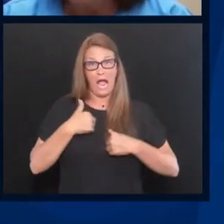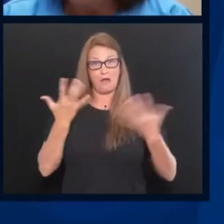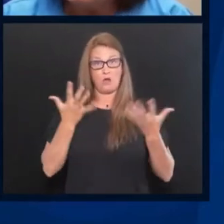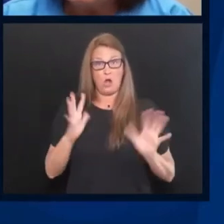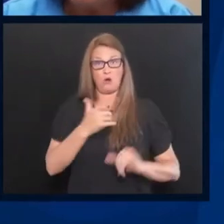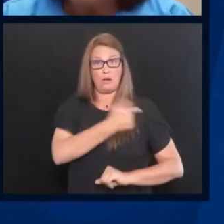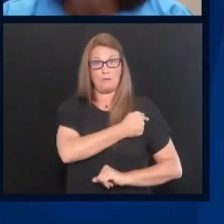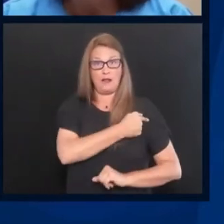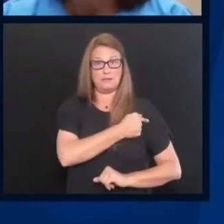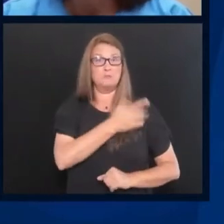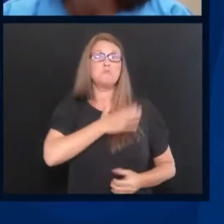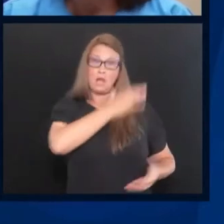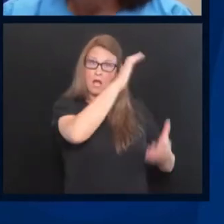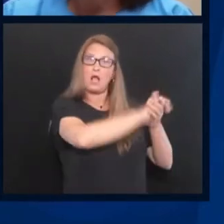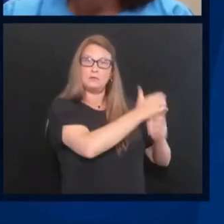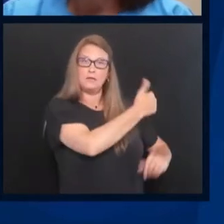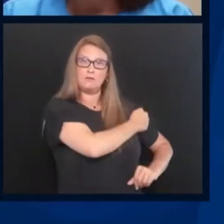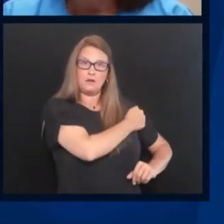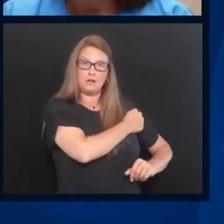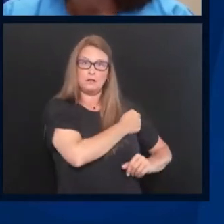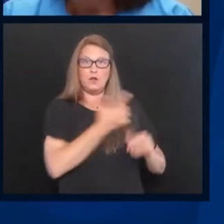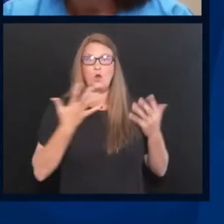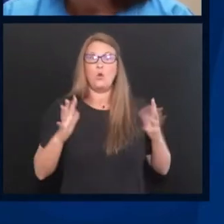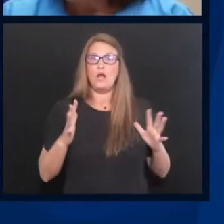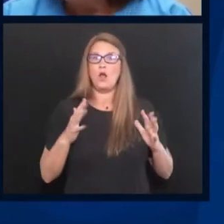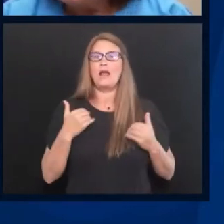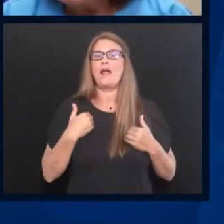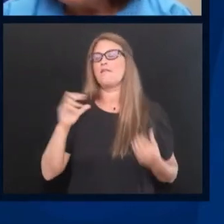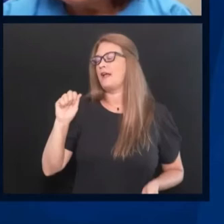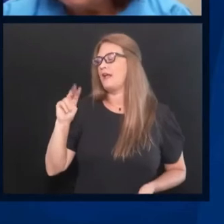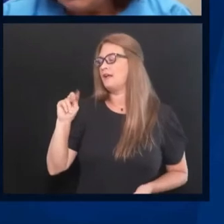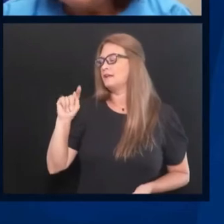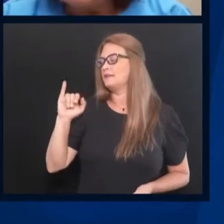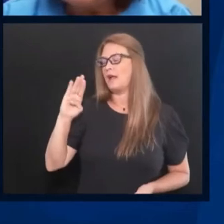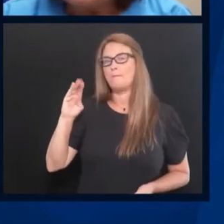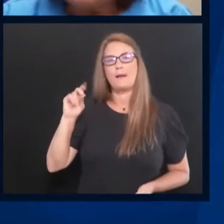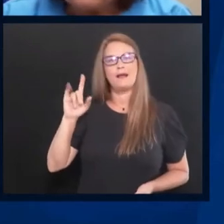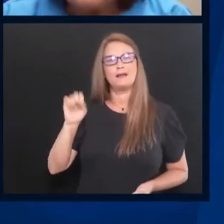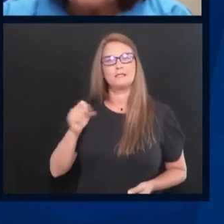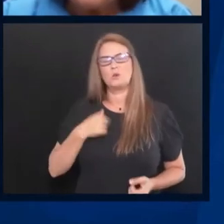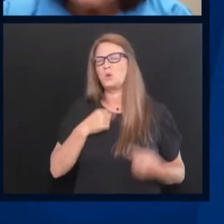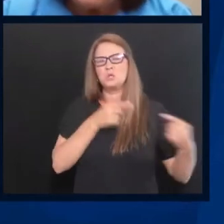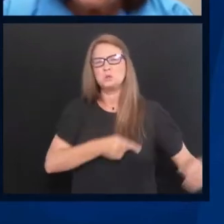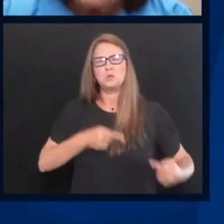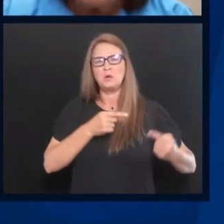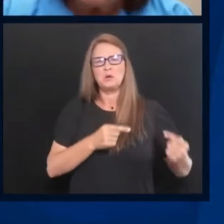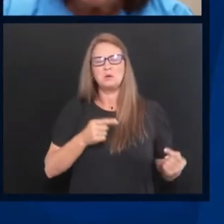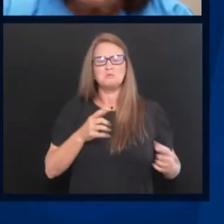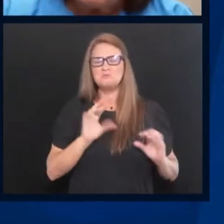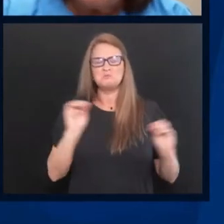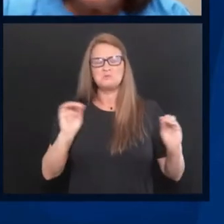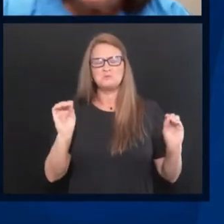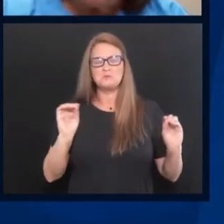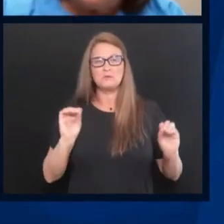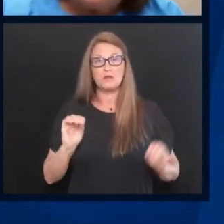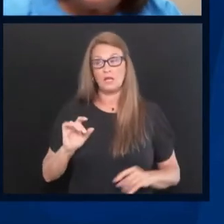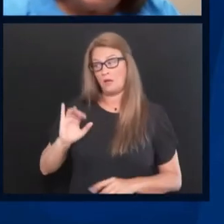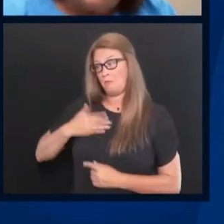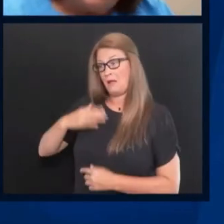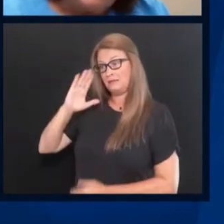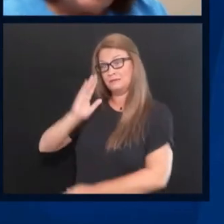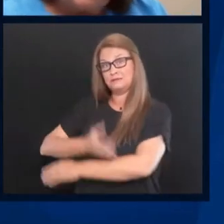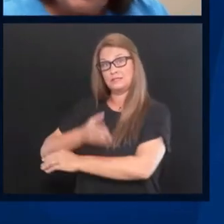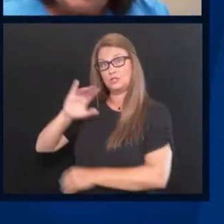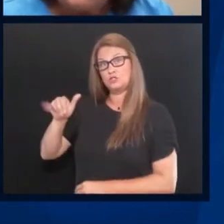had my husband and we had the antibodies and we did not have a that hard time. But Joey, on the other,